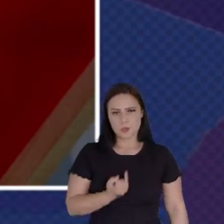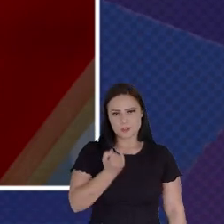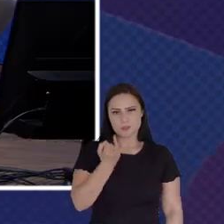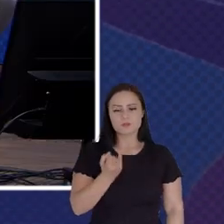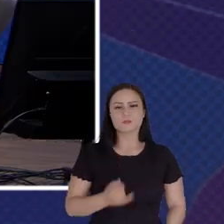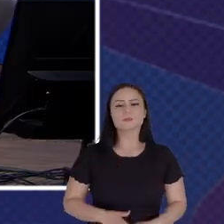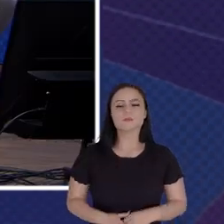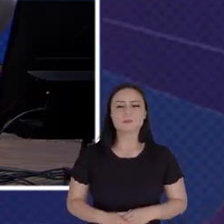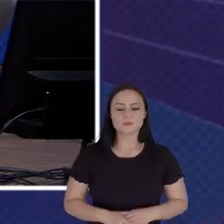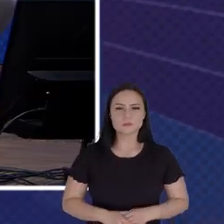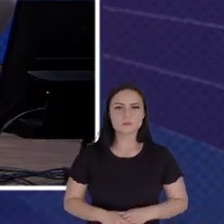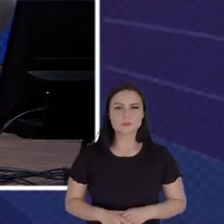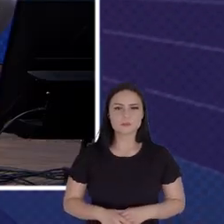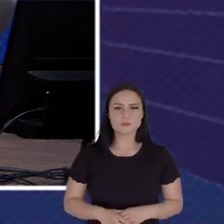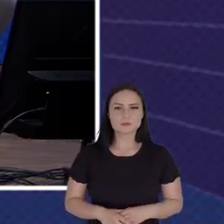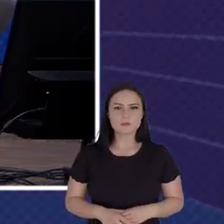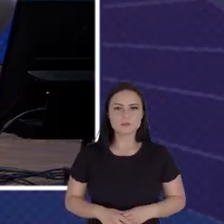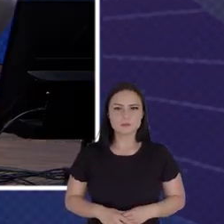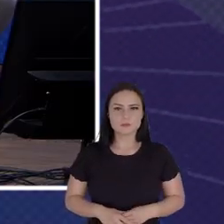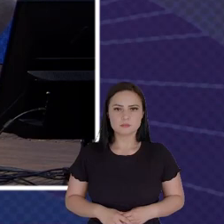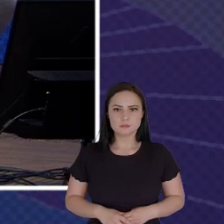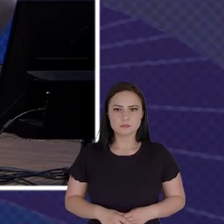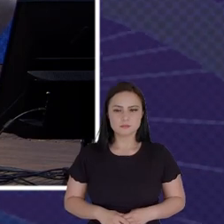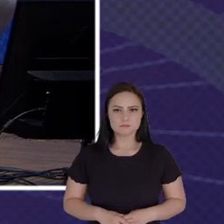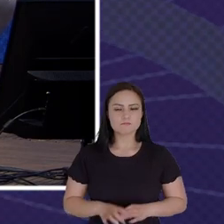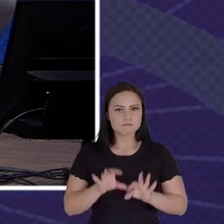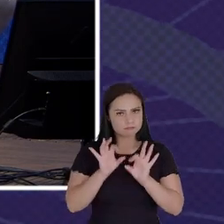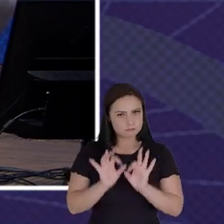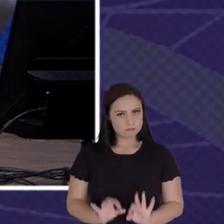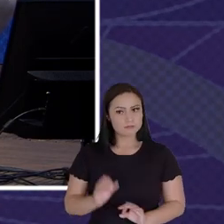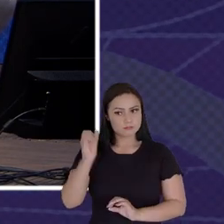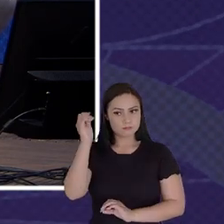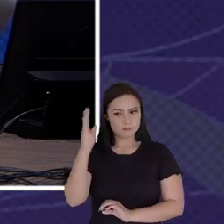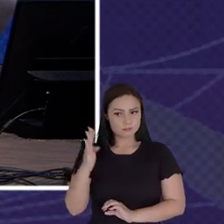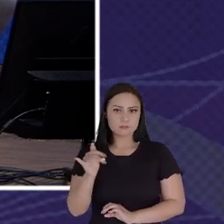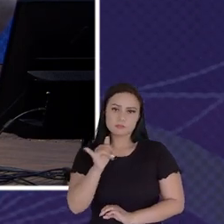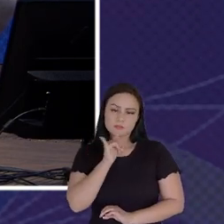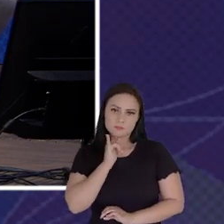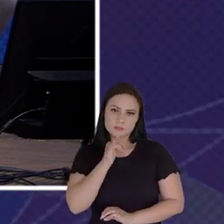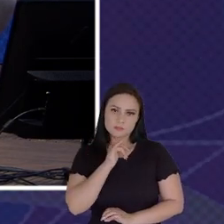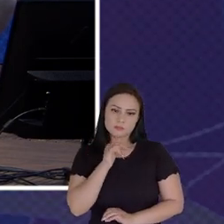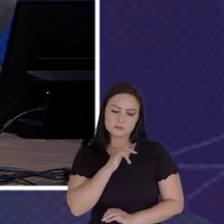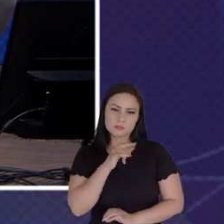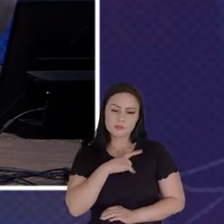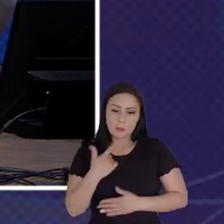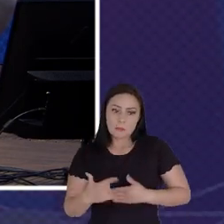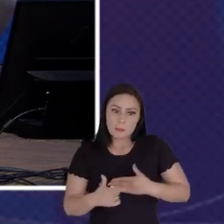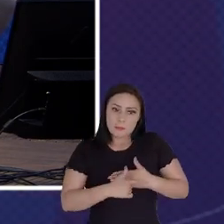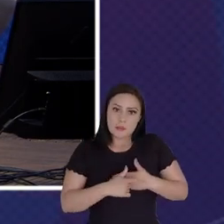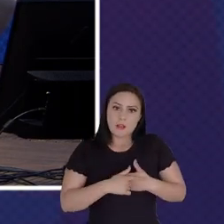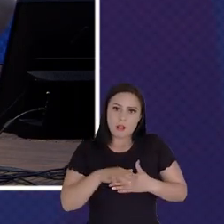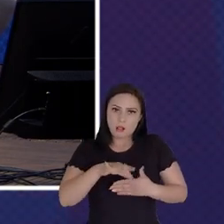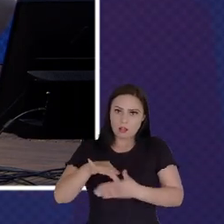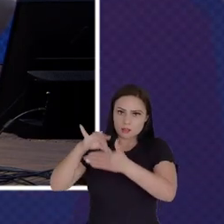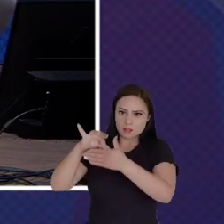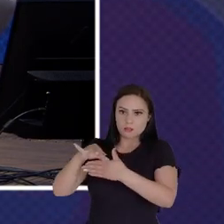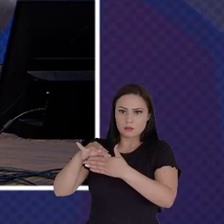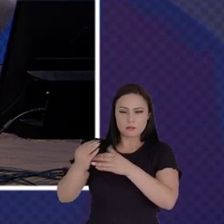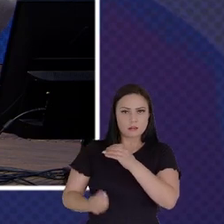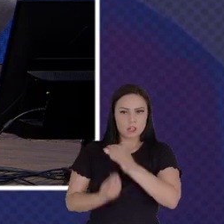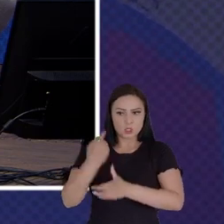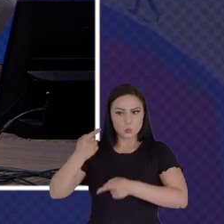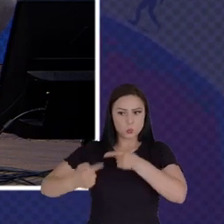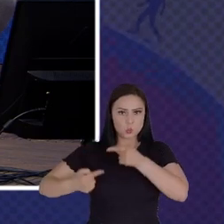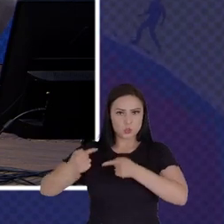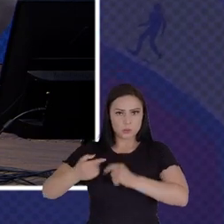Yeah Well It's Clear That In Resolve For Leadership Roles The People That Are Designing Public Policies They Are The Majority Men And